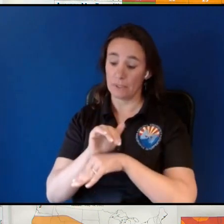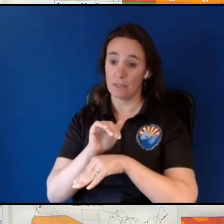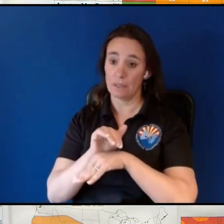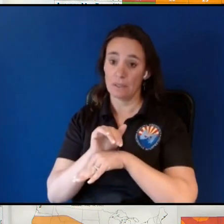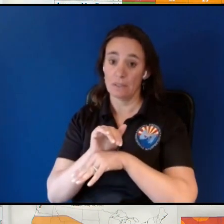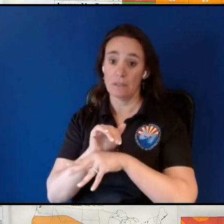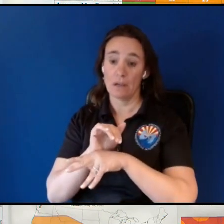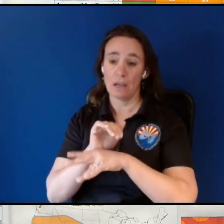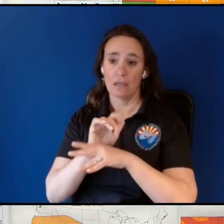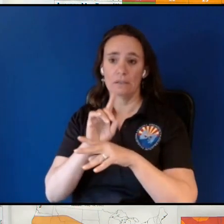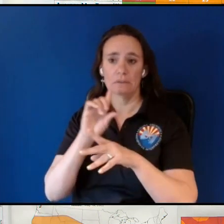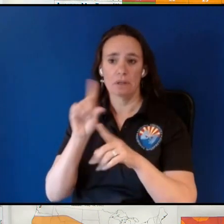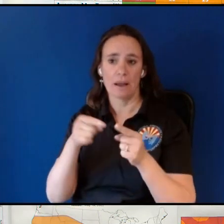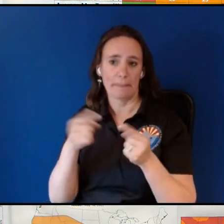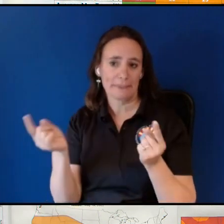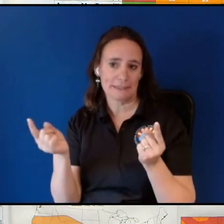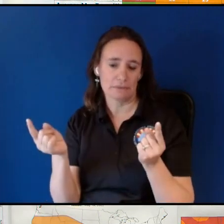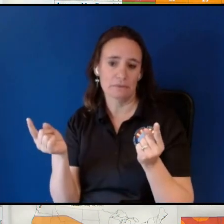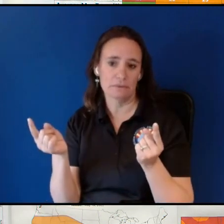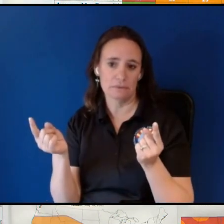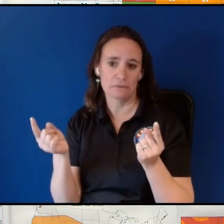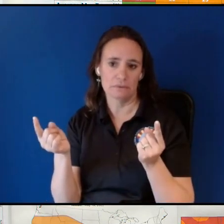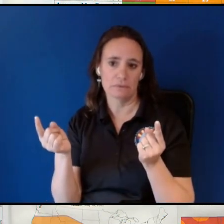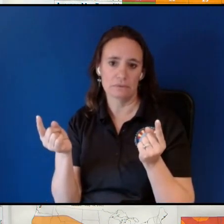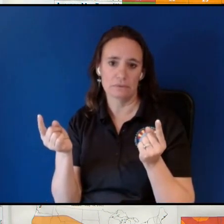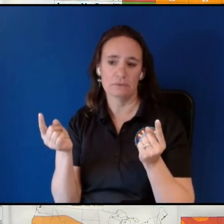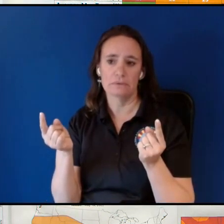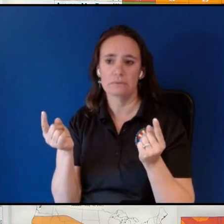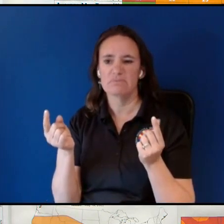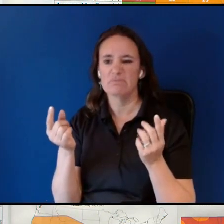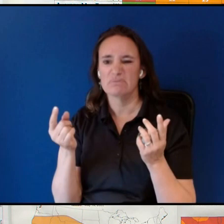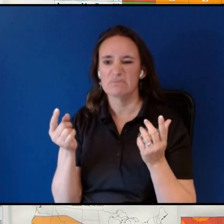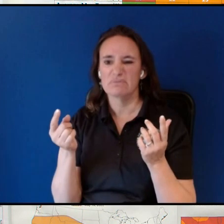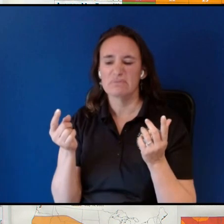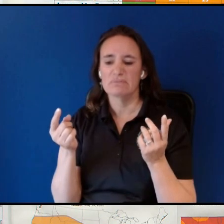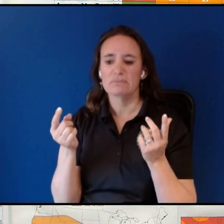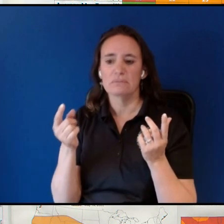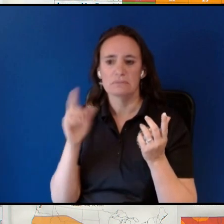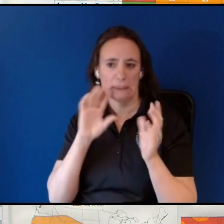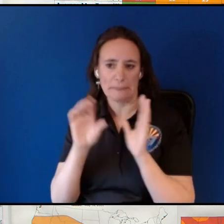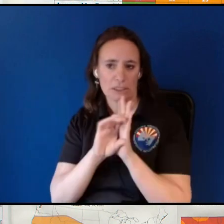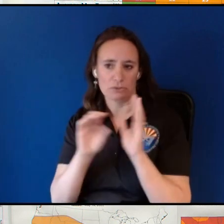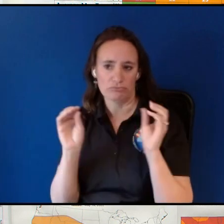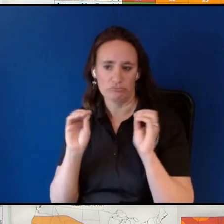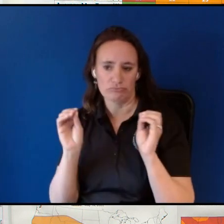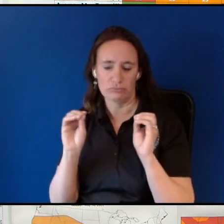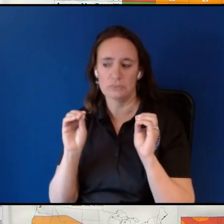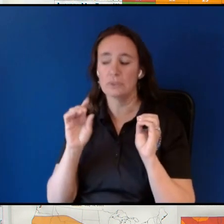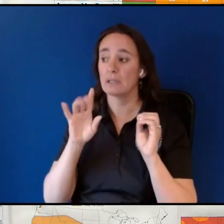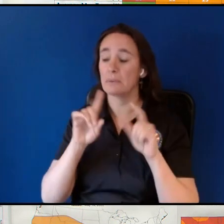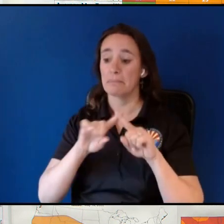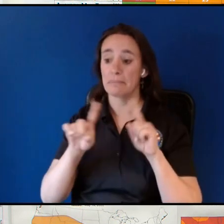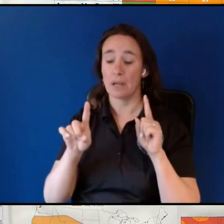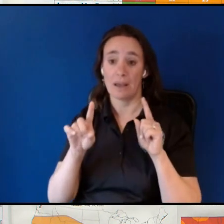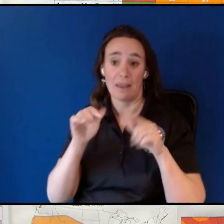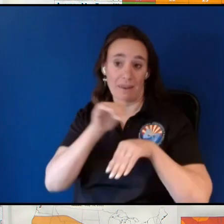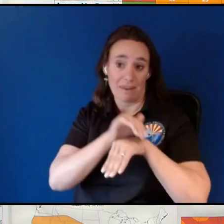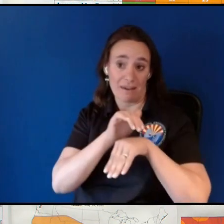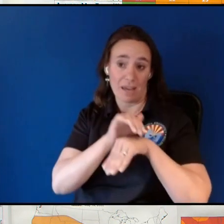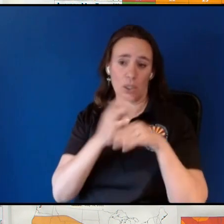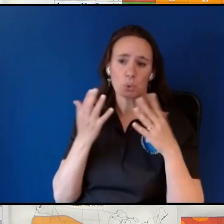of this and I don't have images for this but it works a very similar way you get cooler temperatures at night radiative cooling